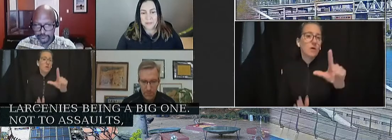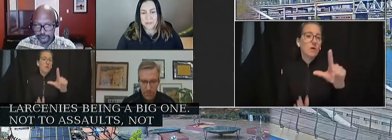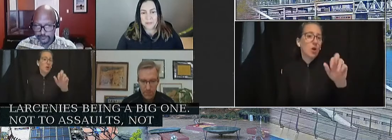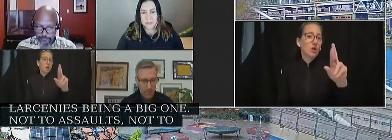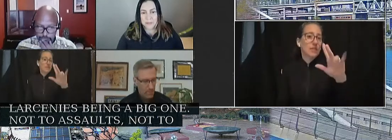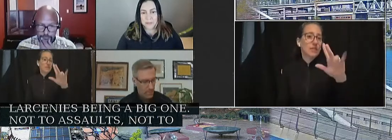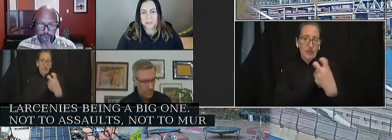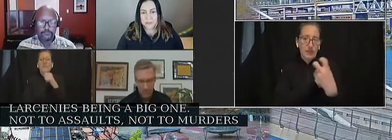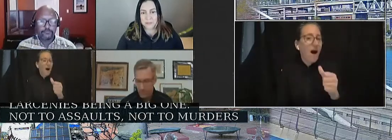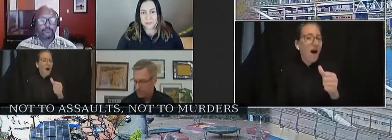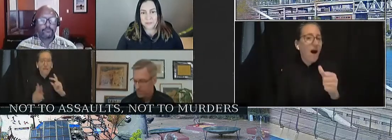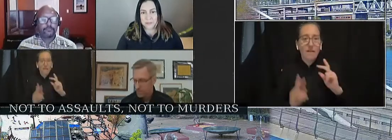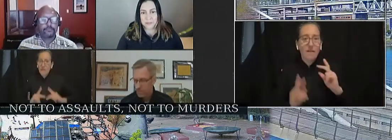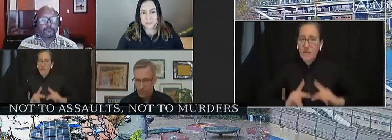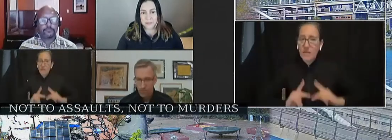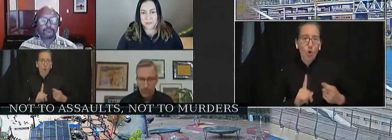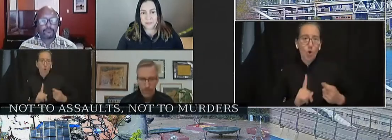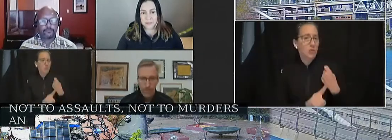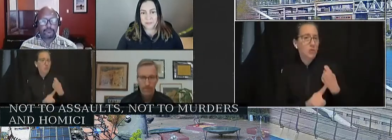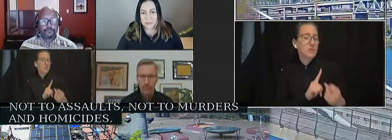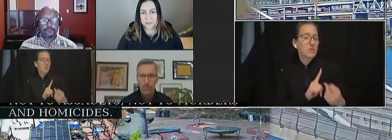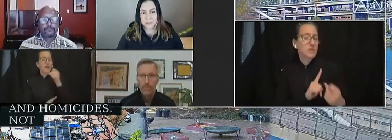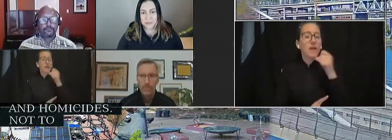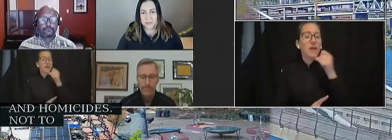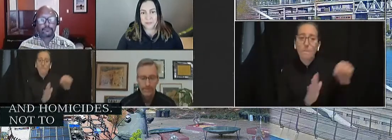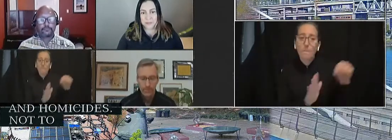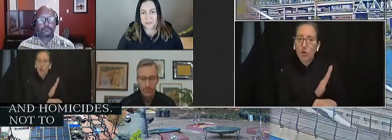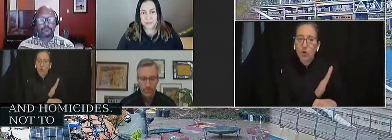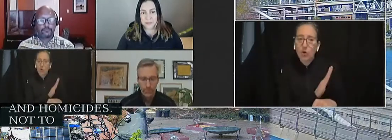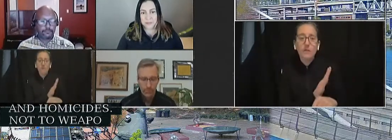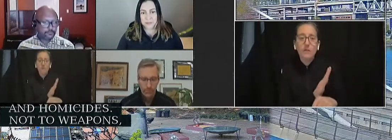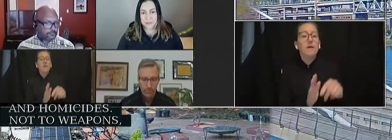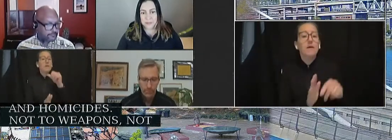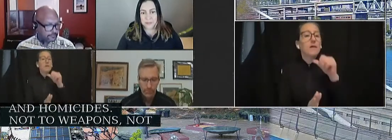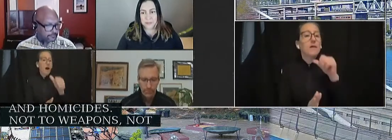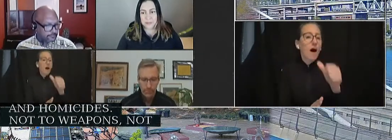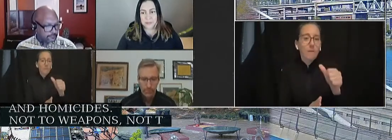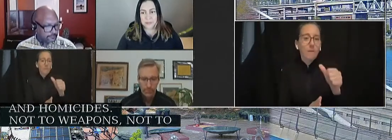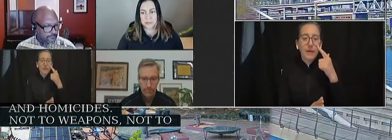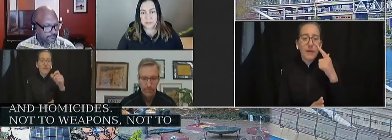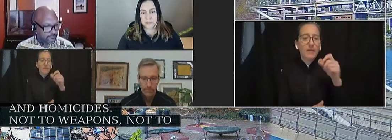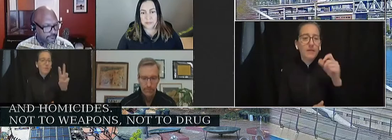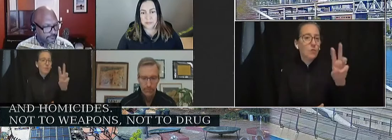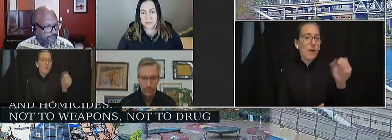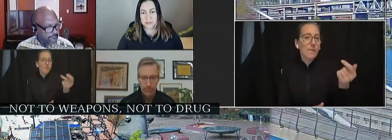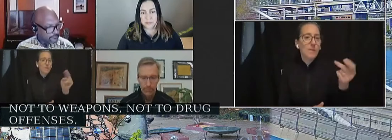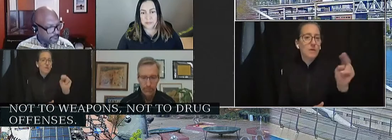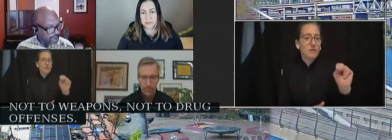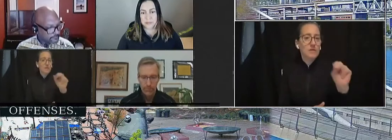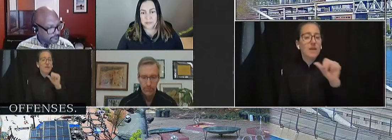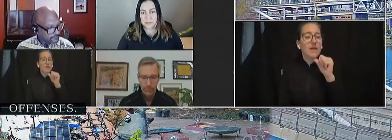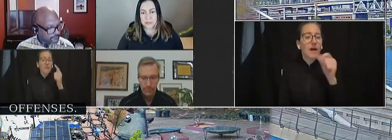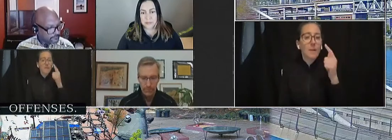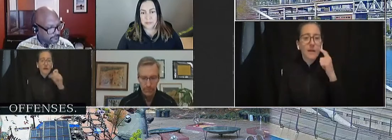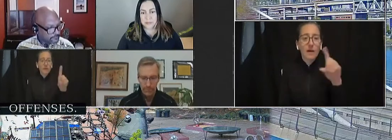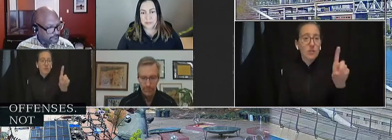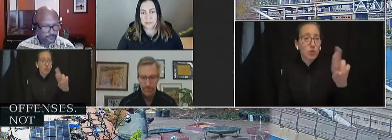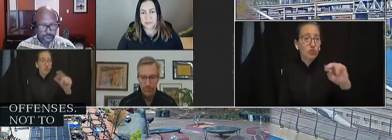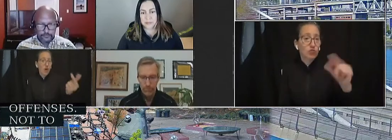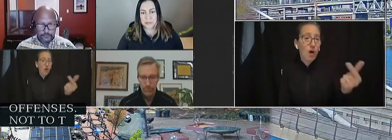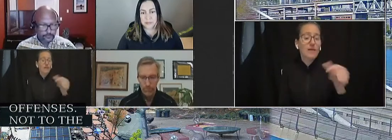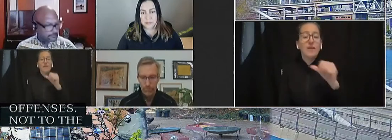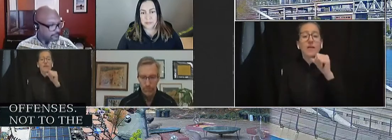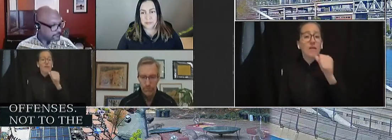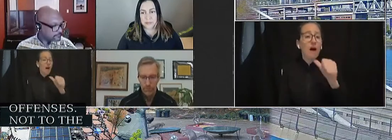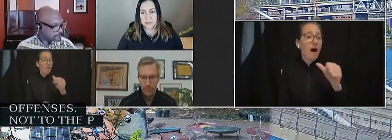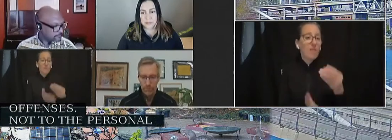and homicides, not to weapons, not to drug offenses, not to the personal and society crimes that